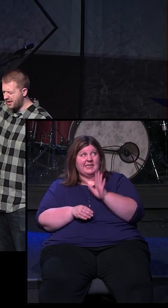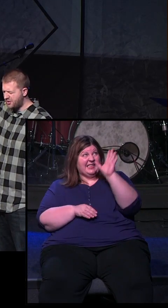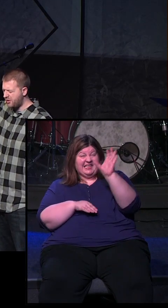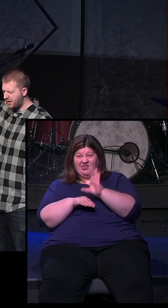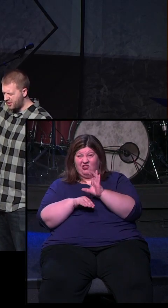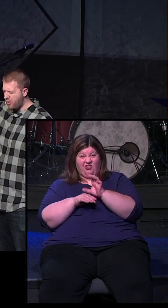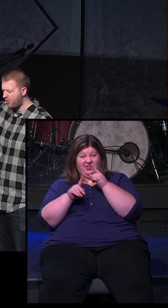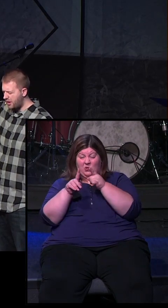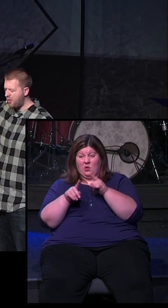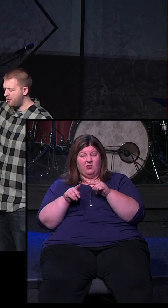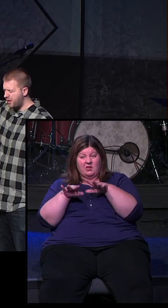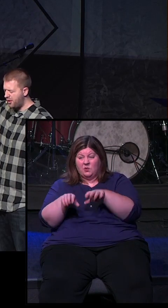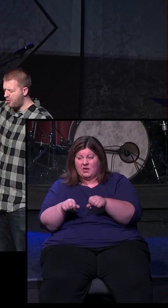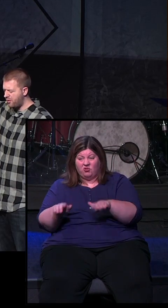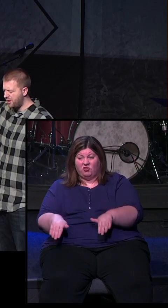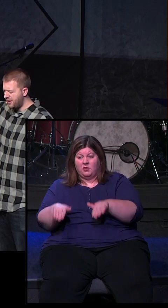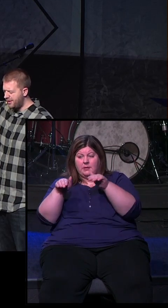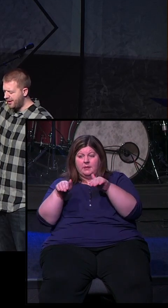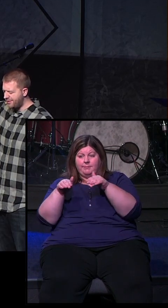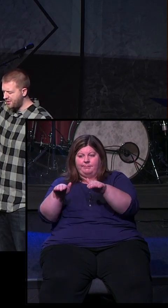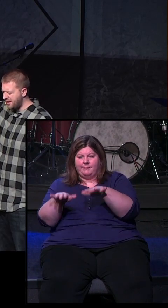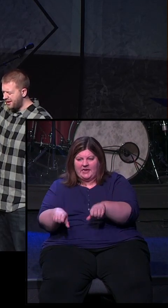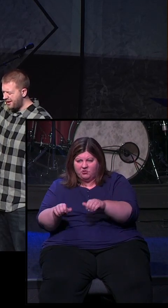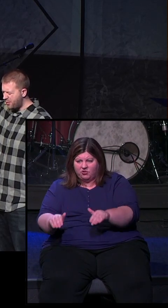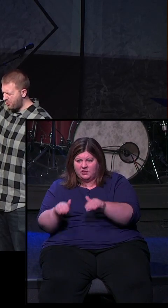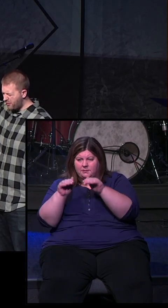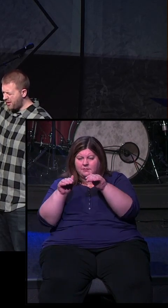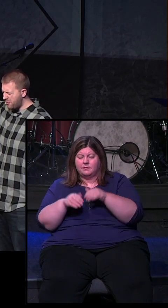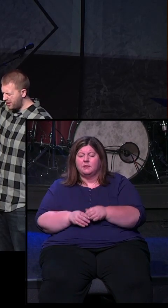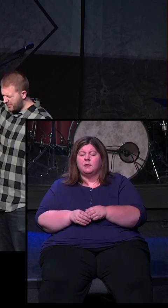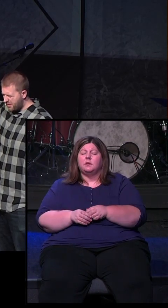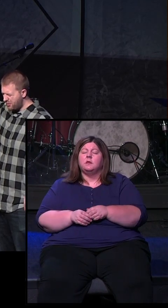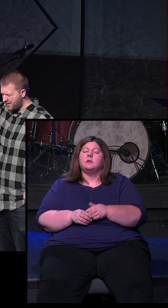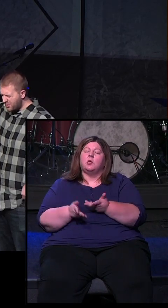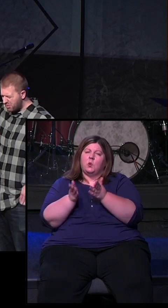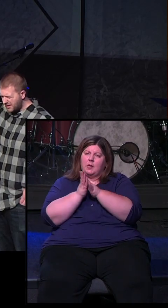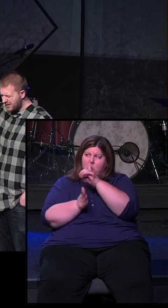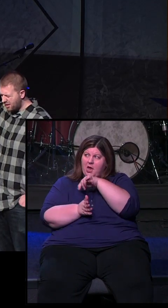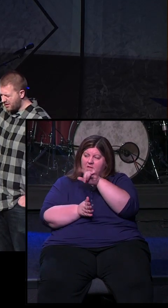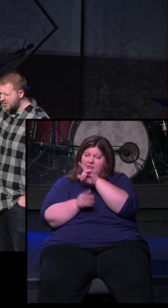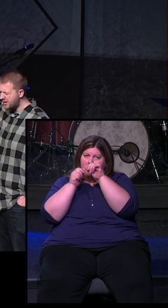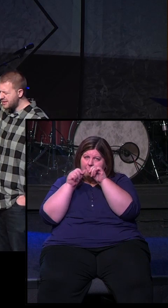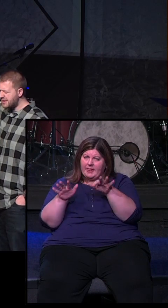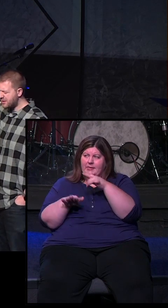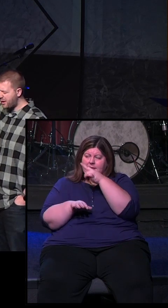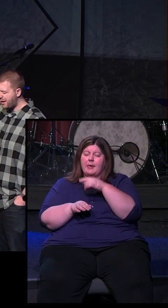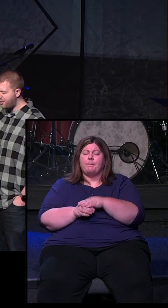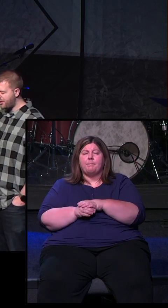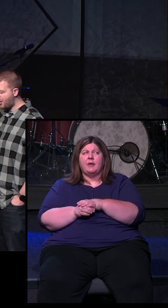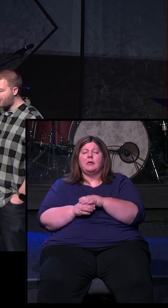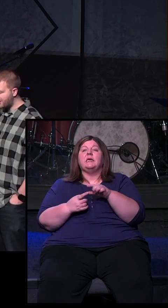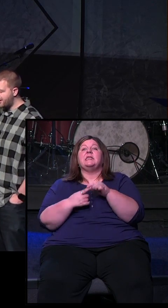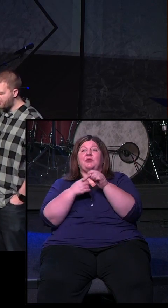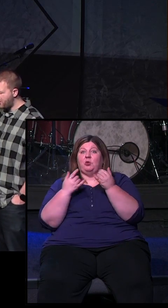after the next generation over and over and over again. So we pray for them. We lift them up. We ask that would bless them, God, especially in this season right